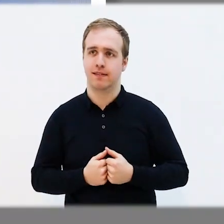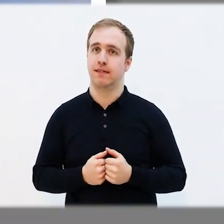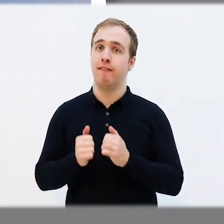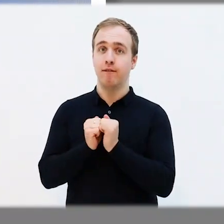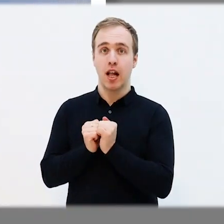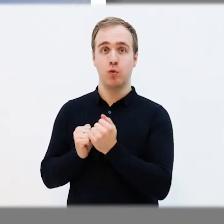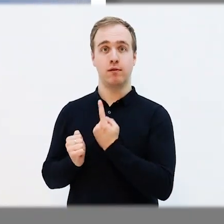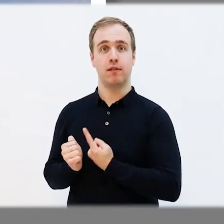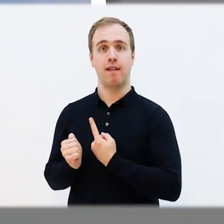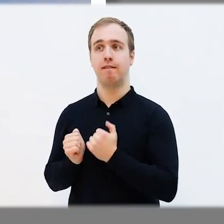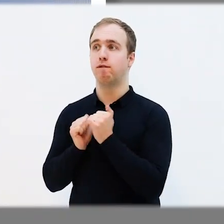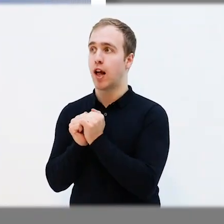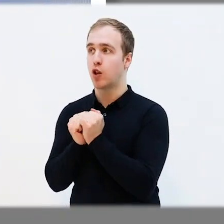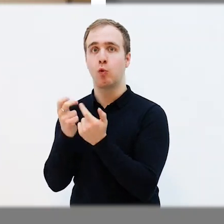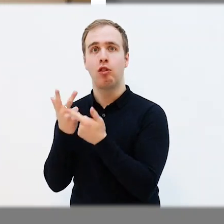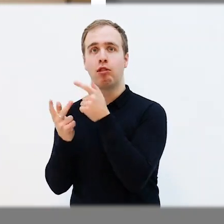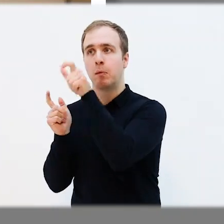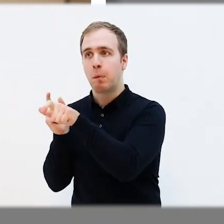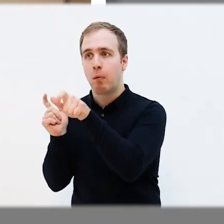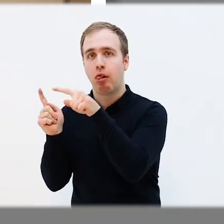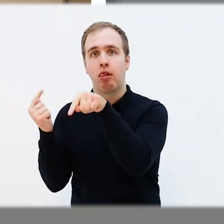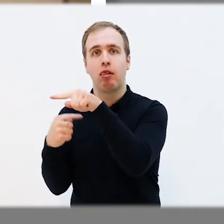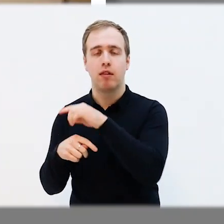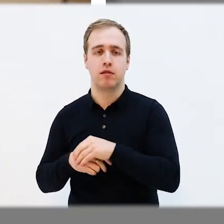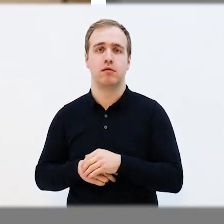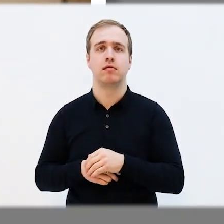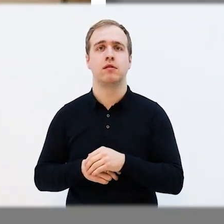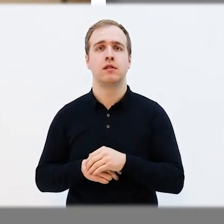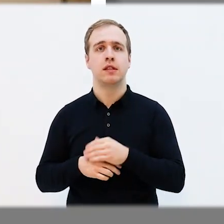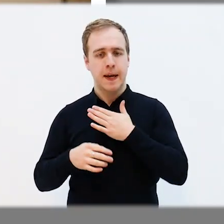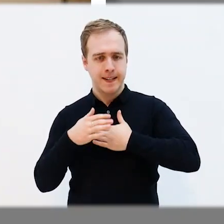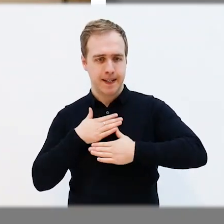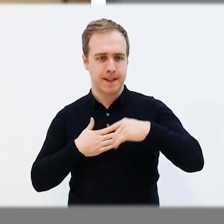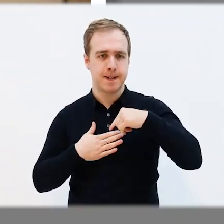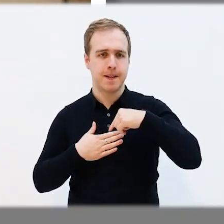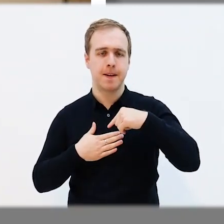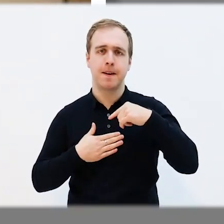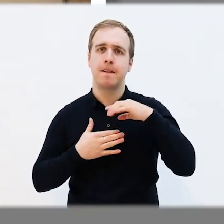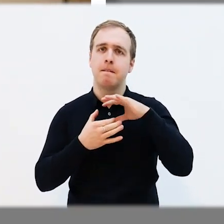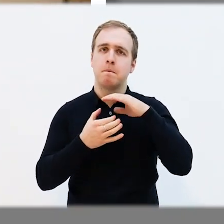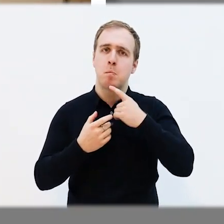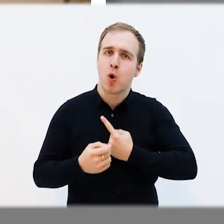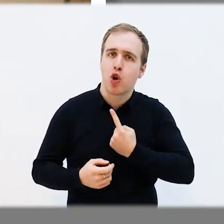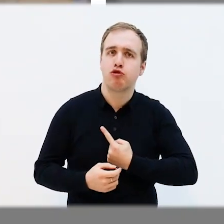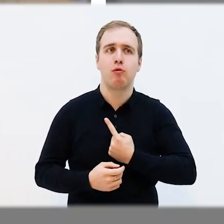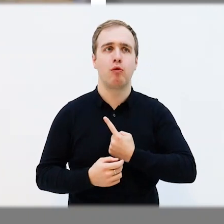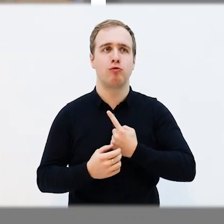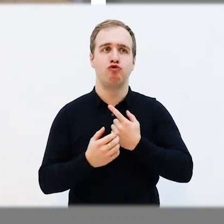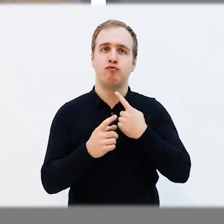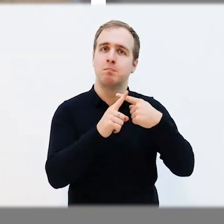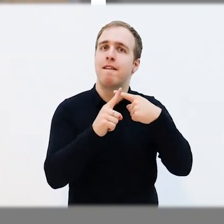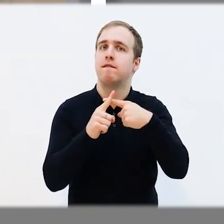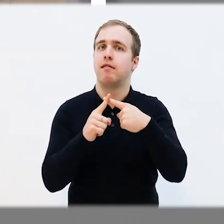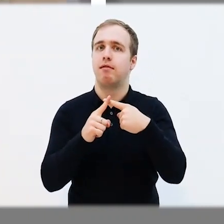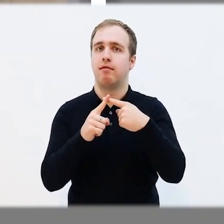and others. Dignity is about personal, respectful and positive. Treating